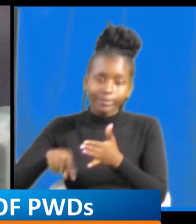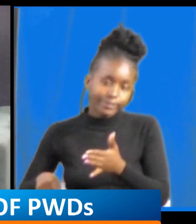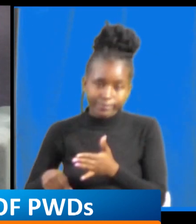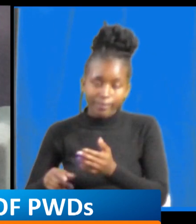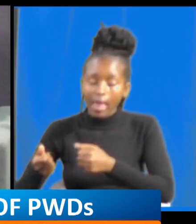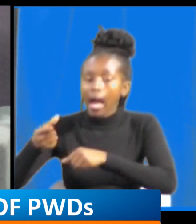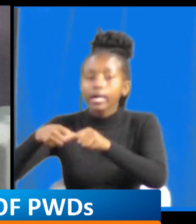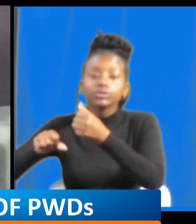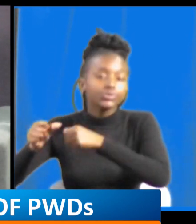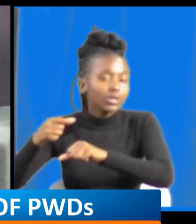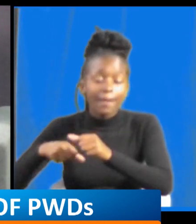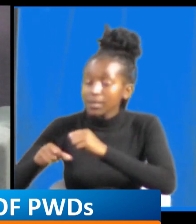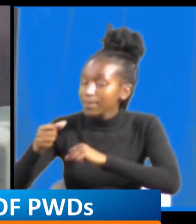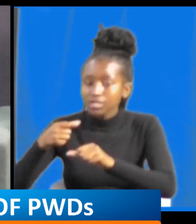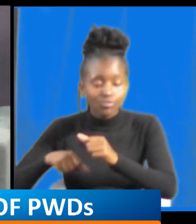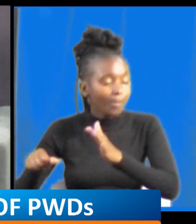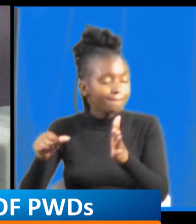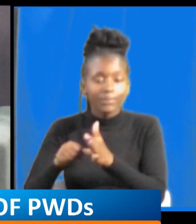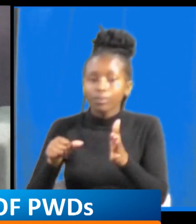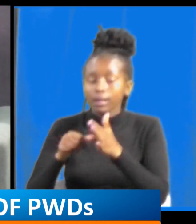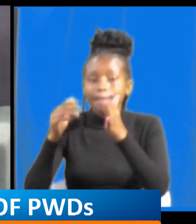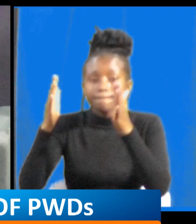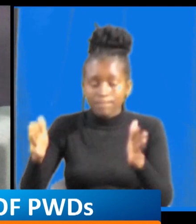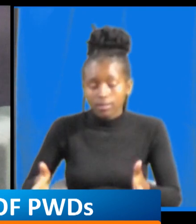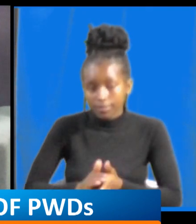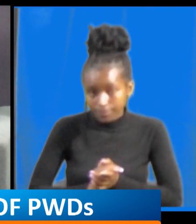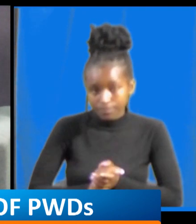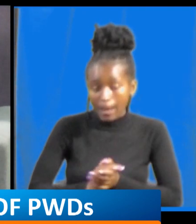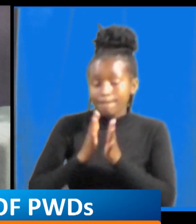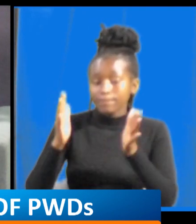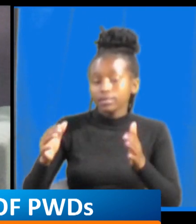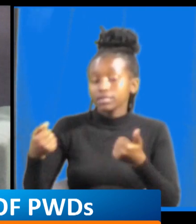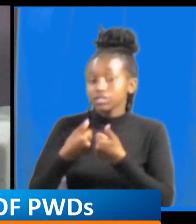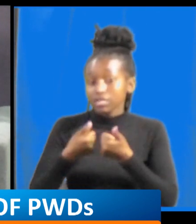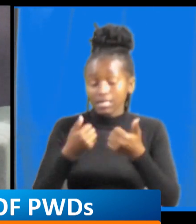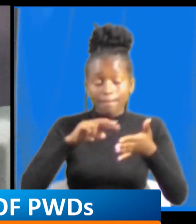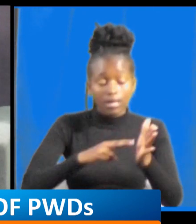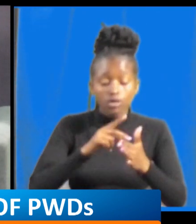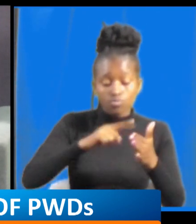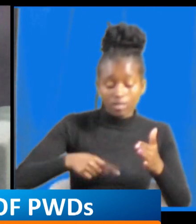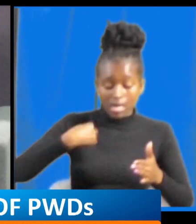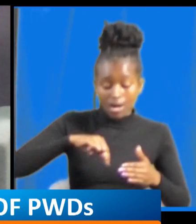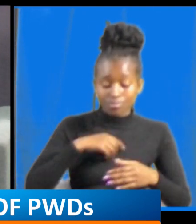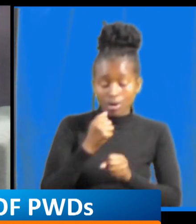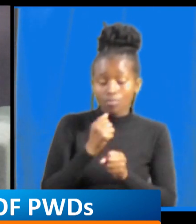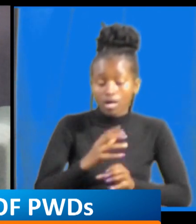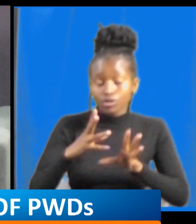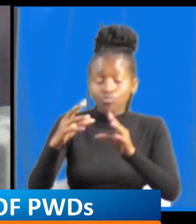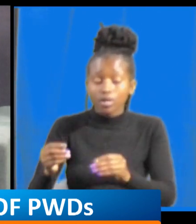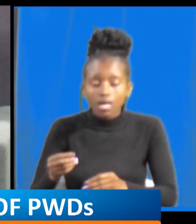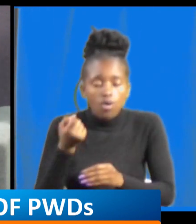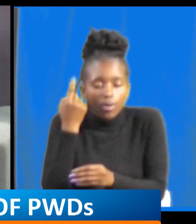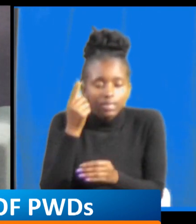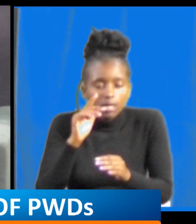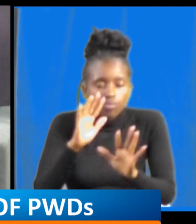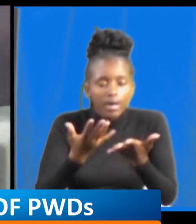implementation it is a very big challenge so we now go and focus on why is it difficult for the